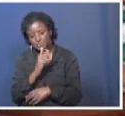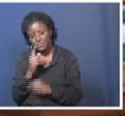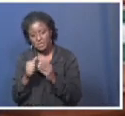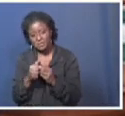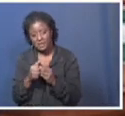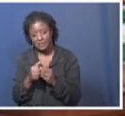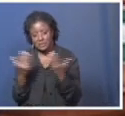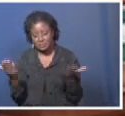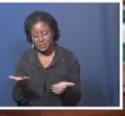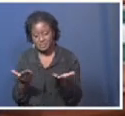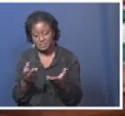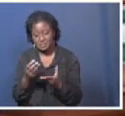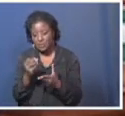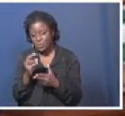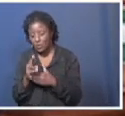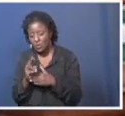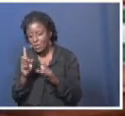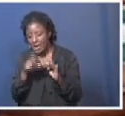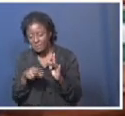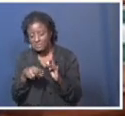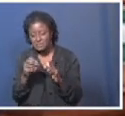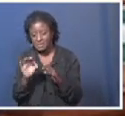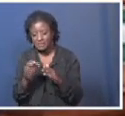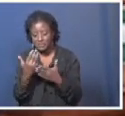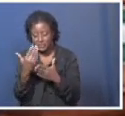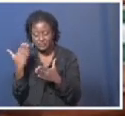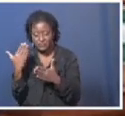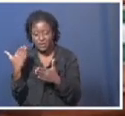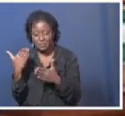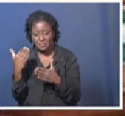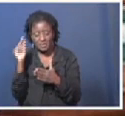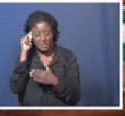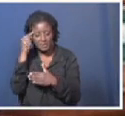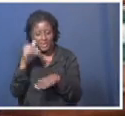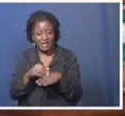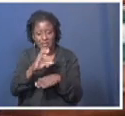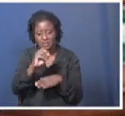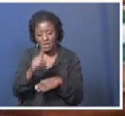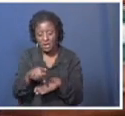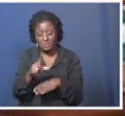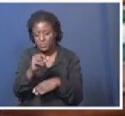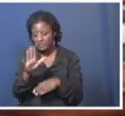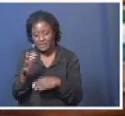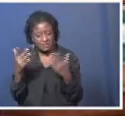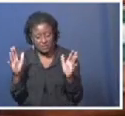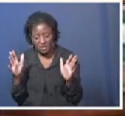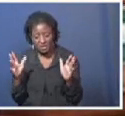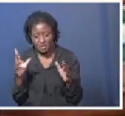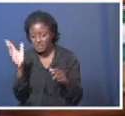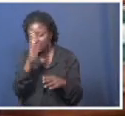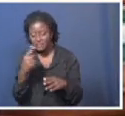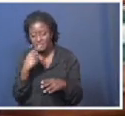the presence or absence of the former administration at COP 25 at all. I never said anything